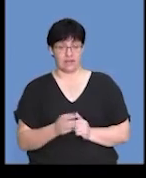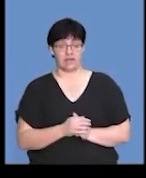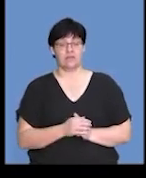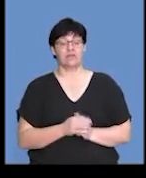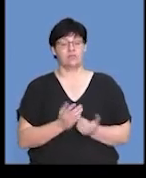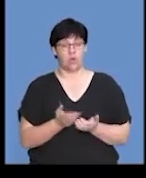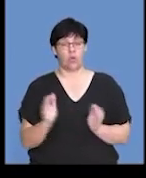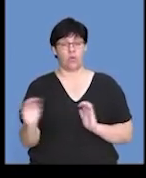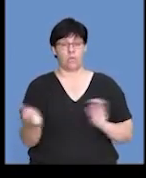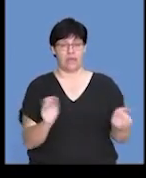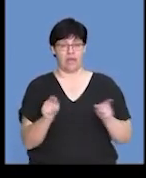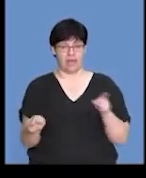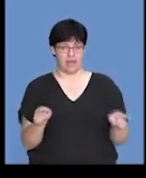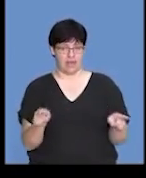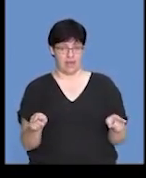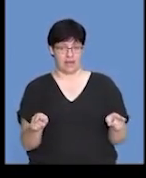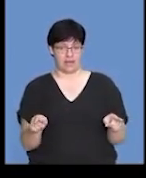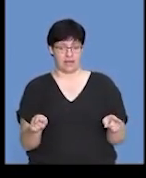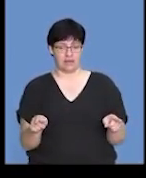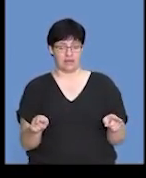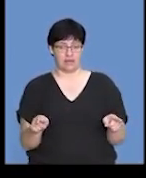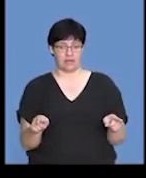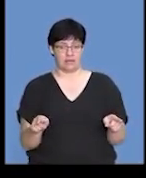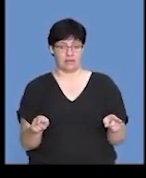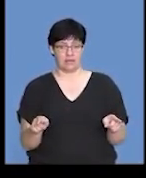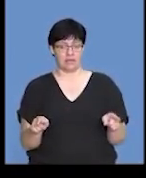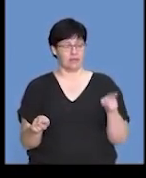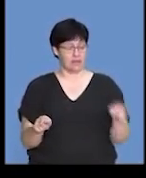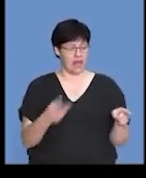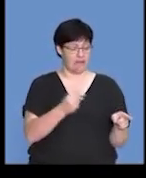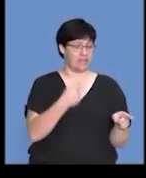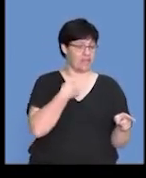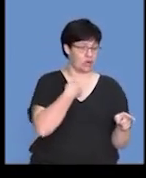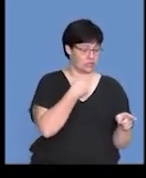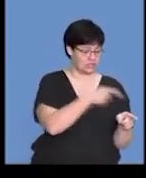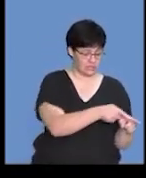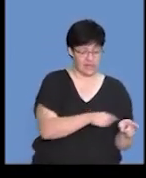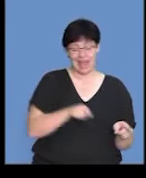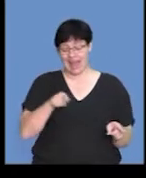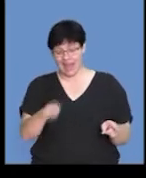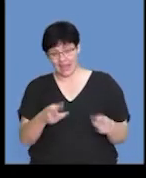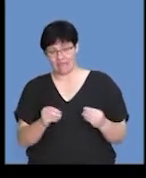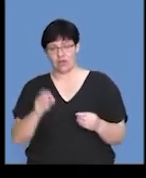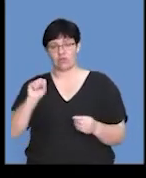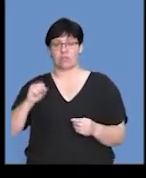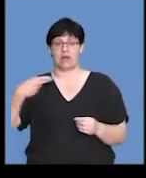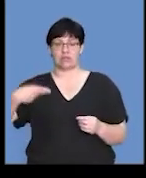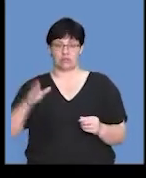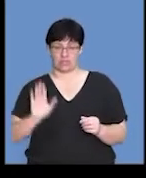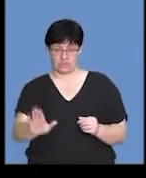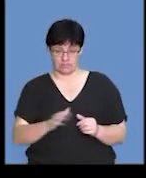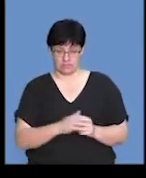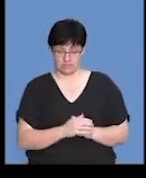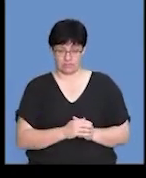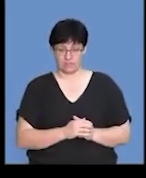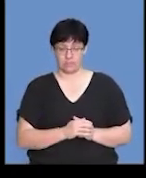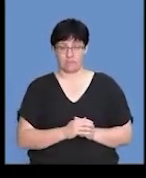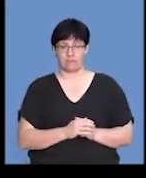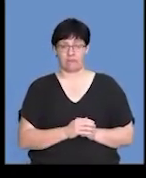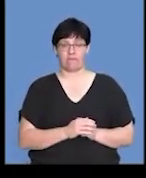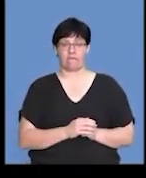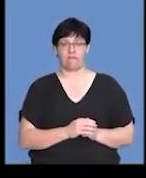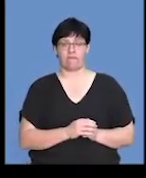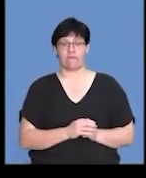So, we've compared two groups, a group that had thyroxin and another group that had sodium hydroxide. Okay.